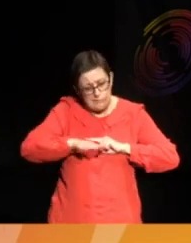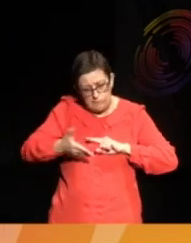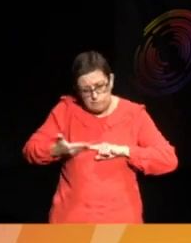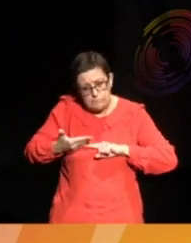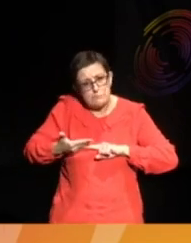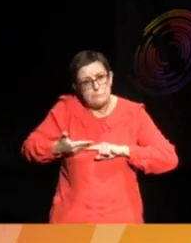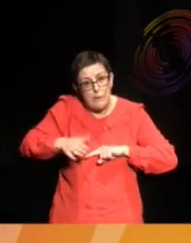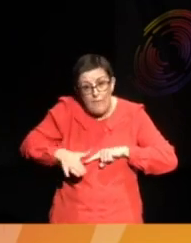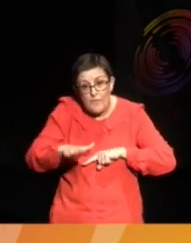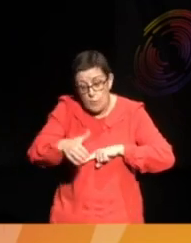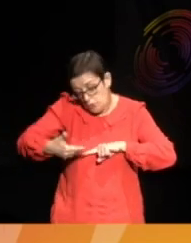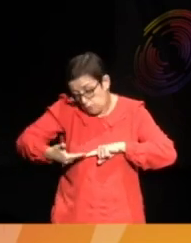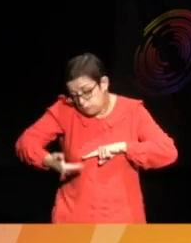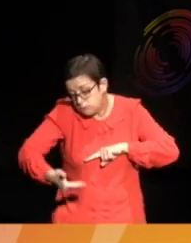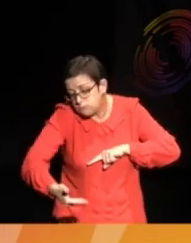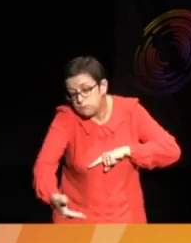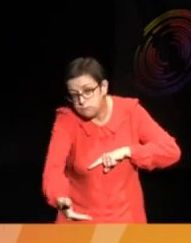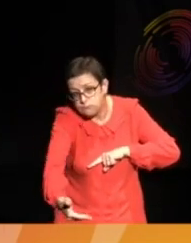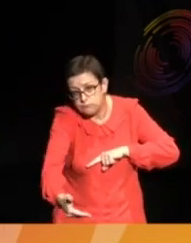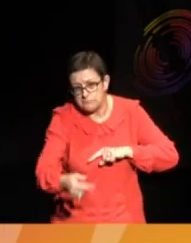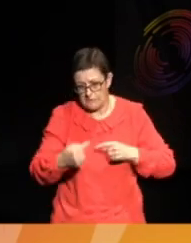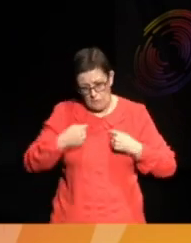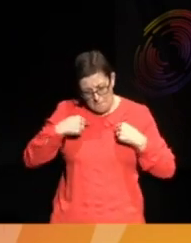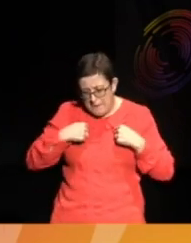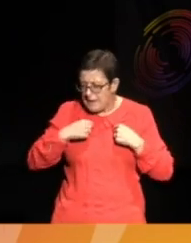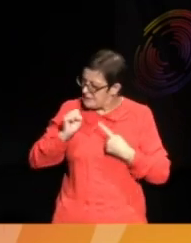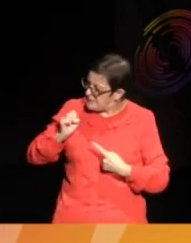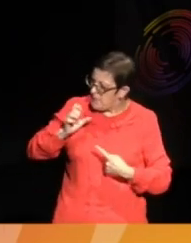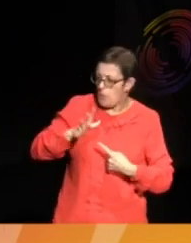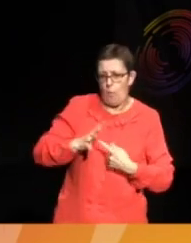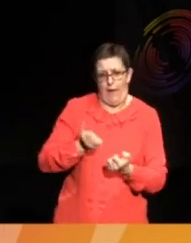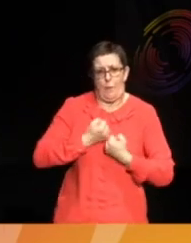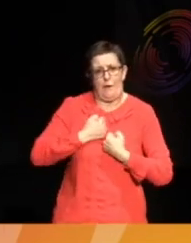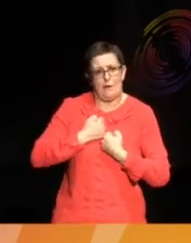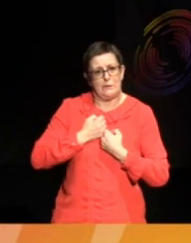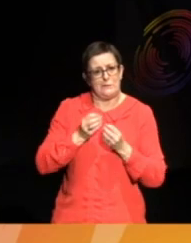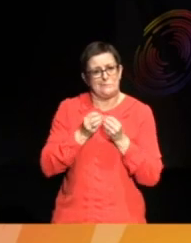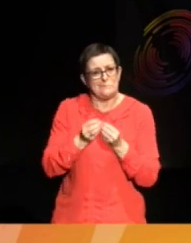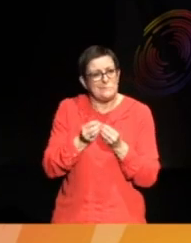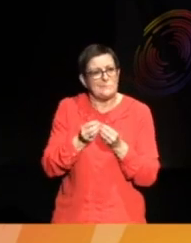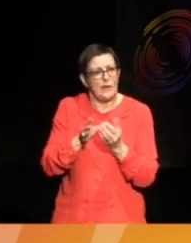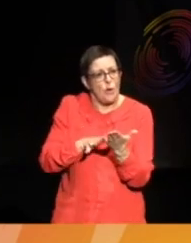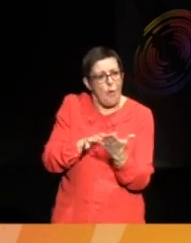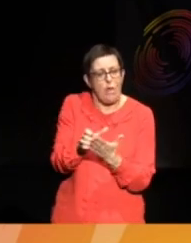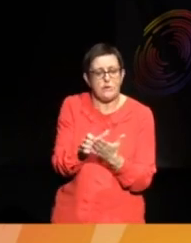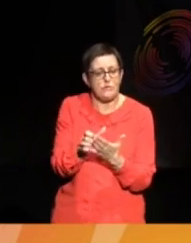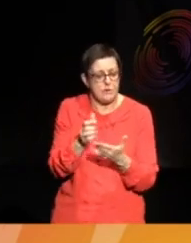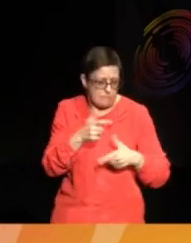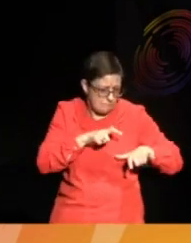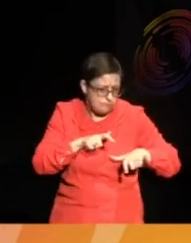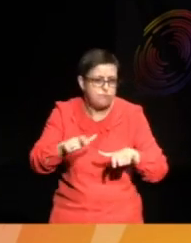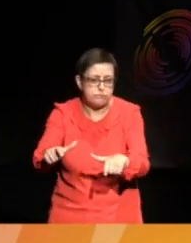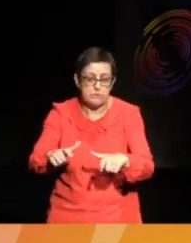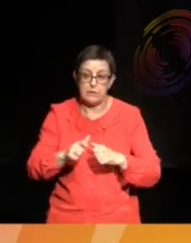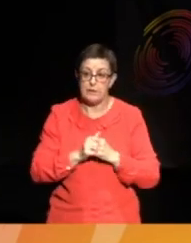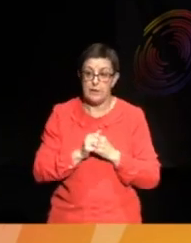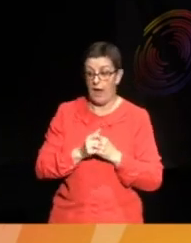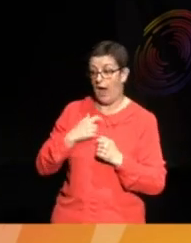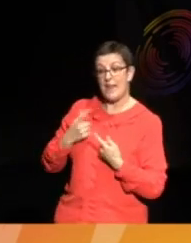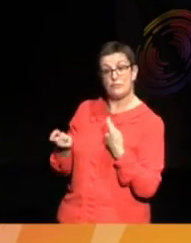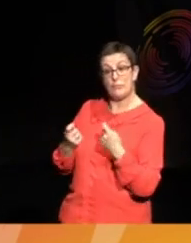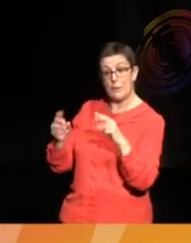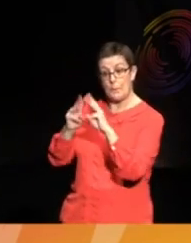It's at the core of everything as far as I'm concerned. And I'm certainly, you know, someone who runs a museum, my sense is those